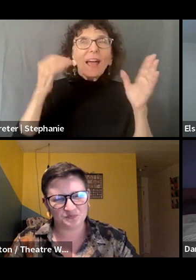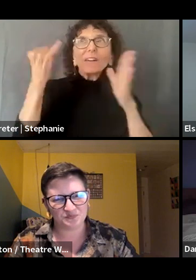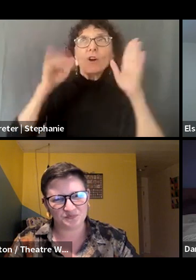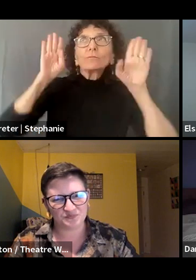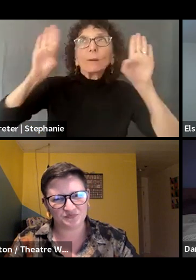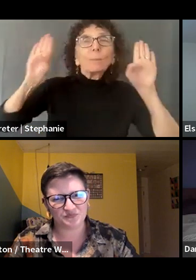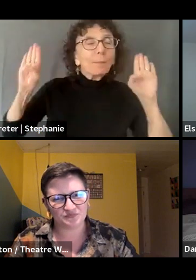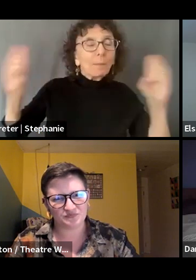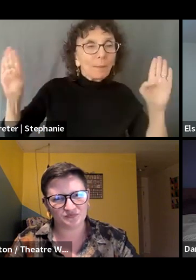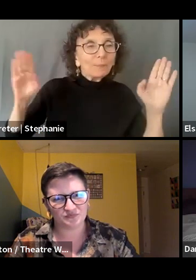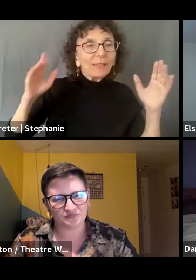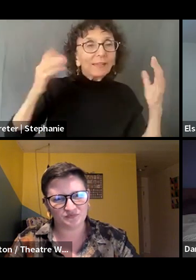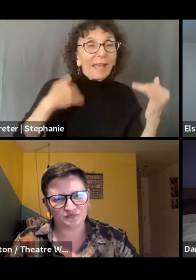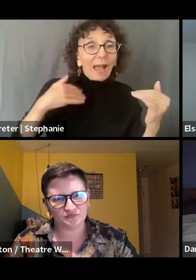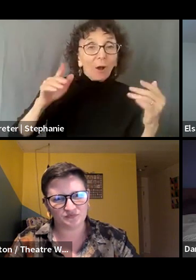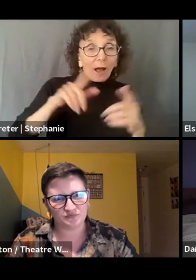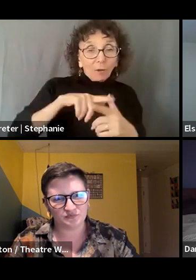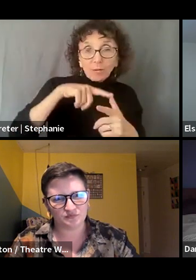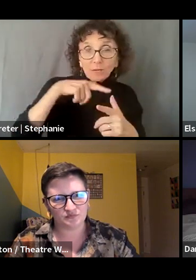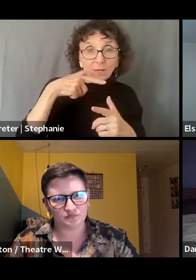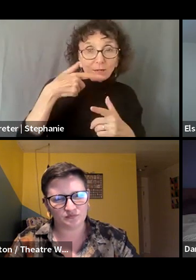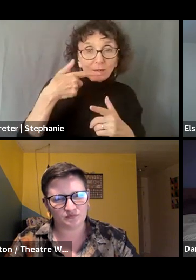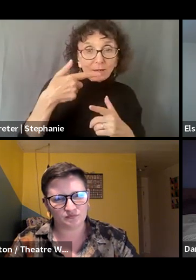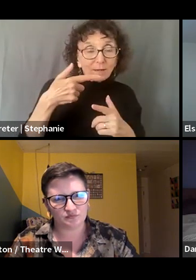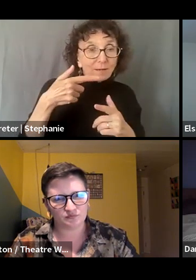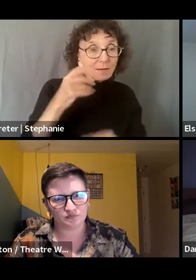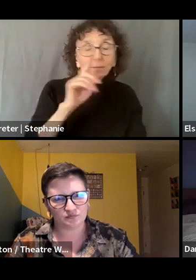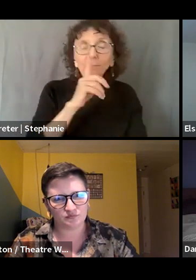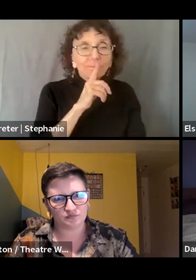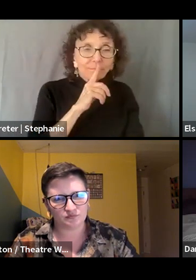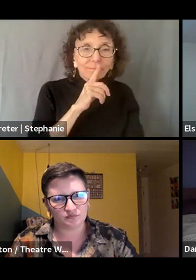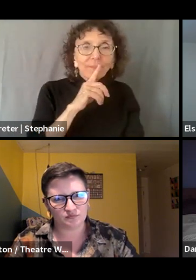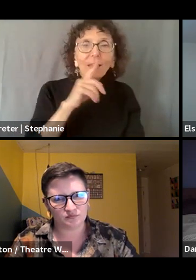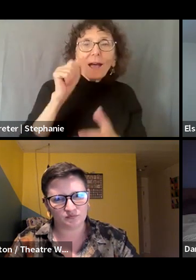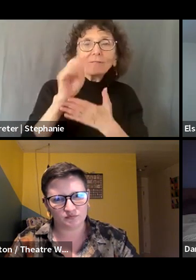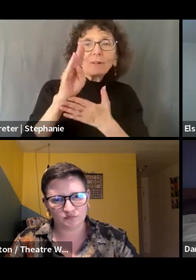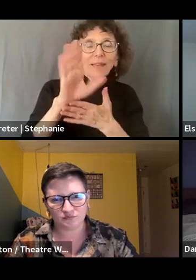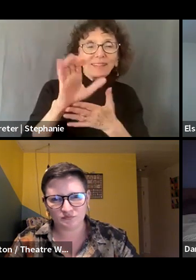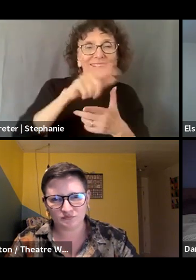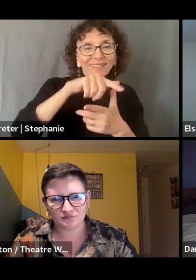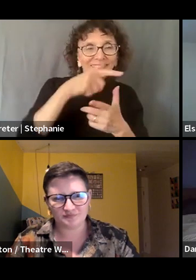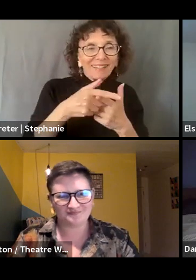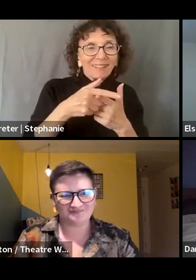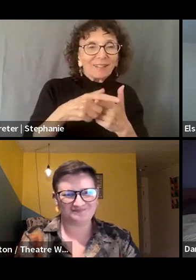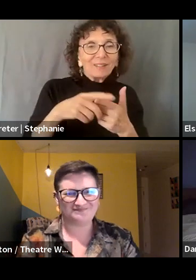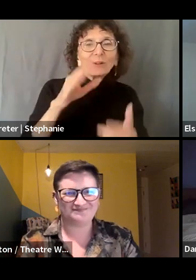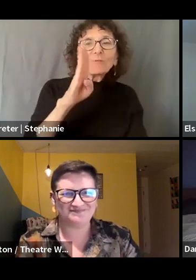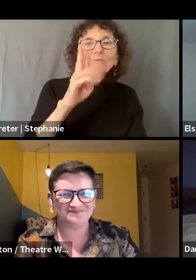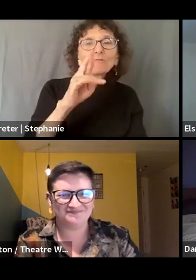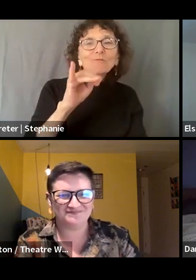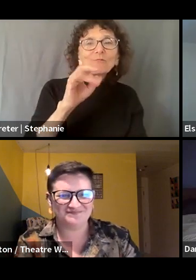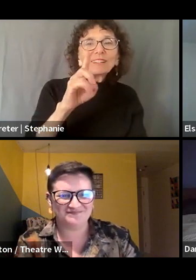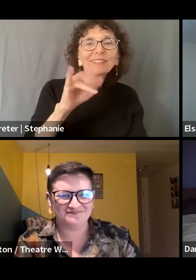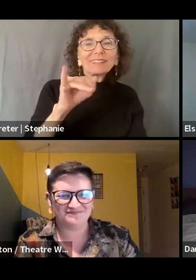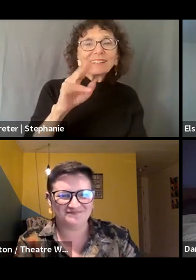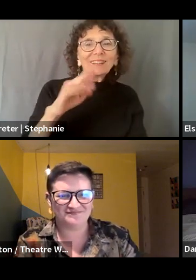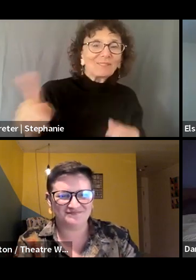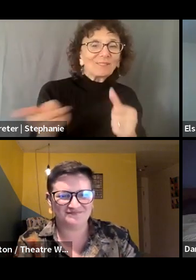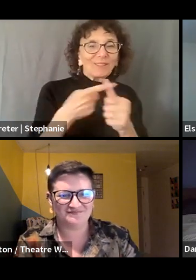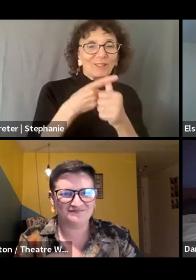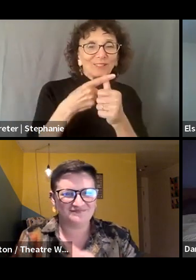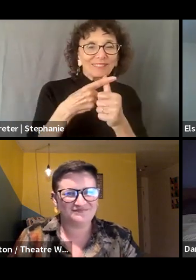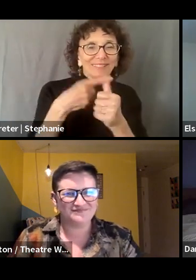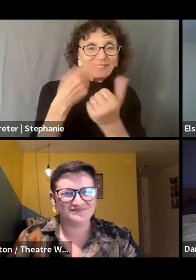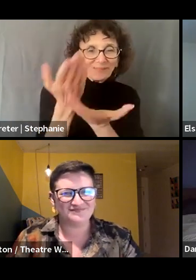attempt to move. Let's do alphabetically. So Brideen, you would be our first panelist